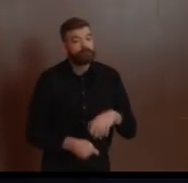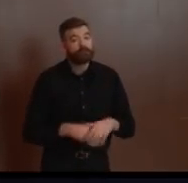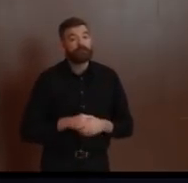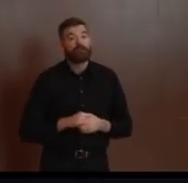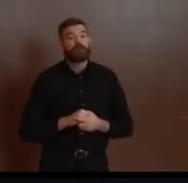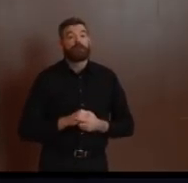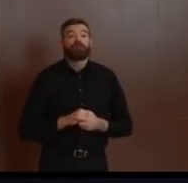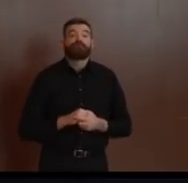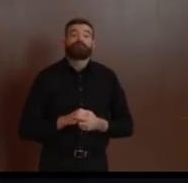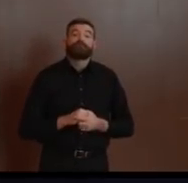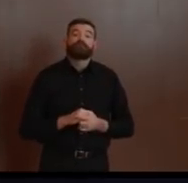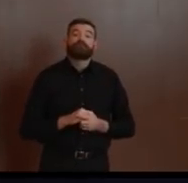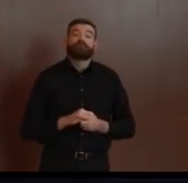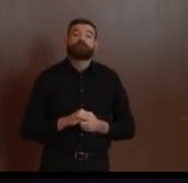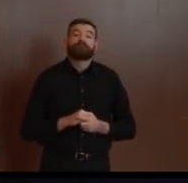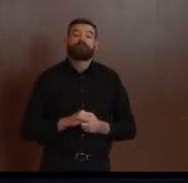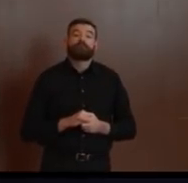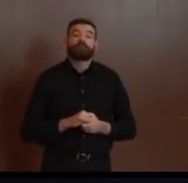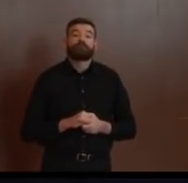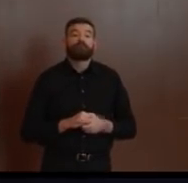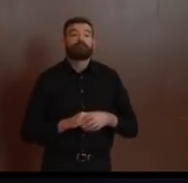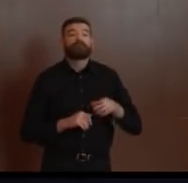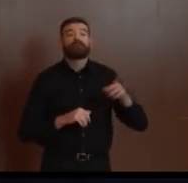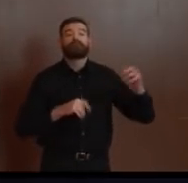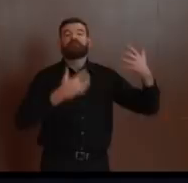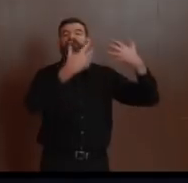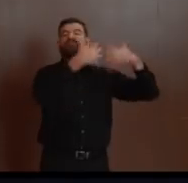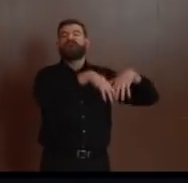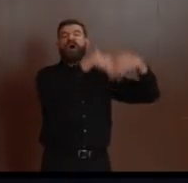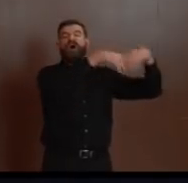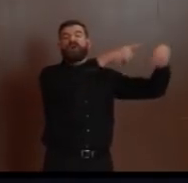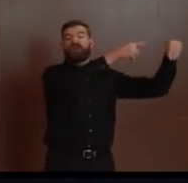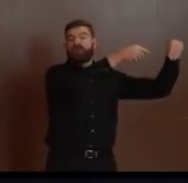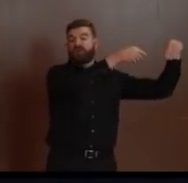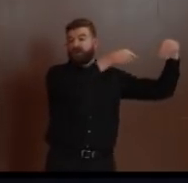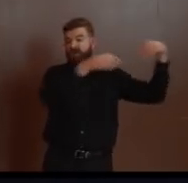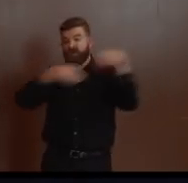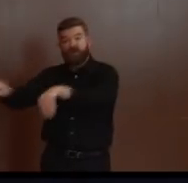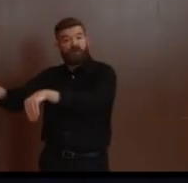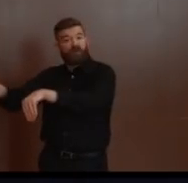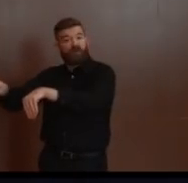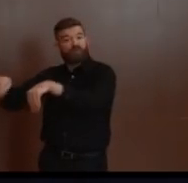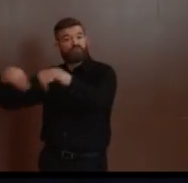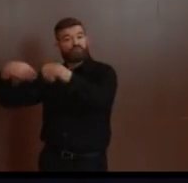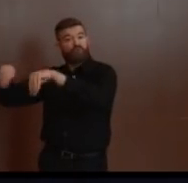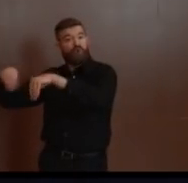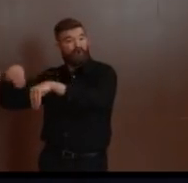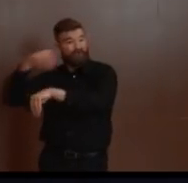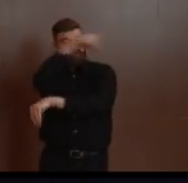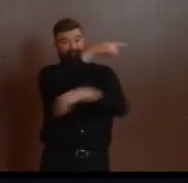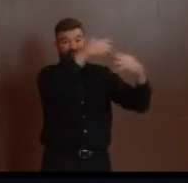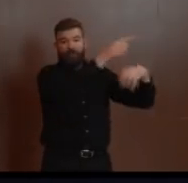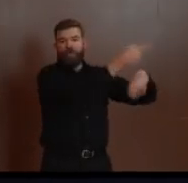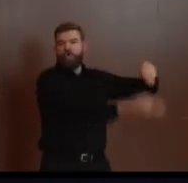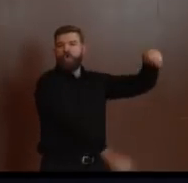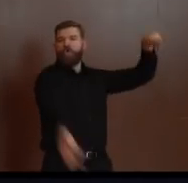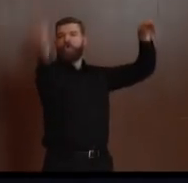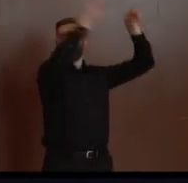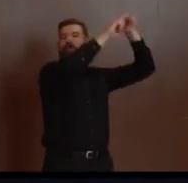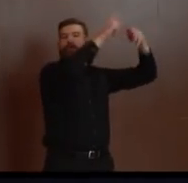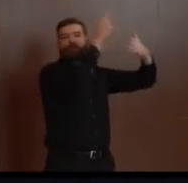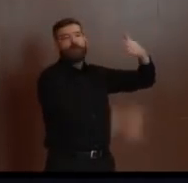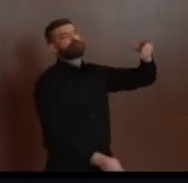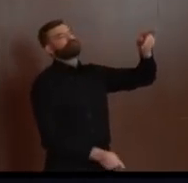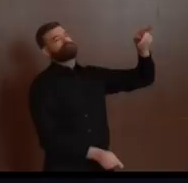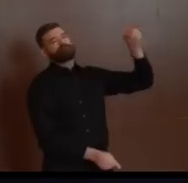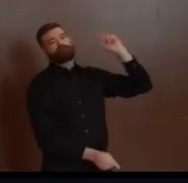fact that we're not seeing too many egregious cases right now is only a credit to the warnings that we've issued and the inspections that we've done. And